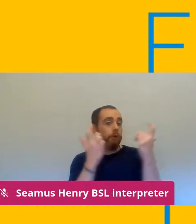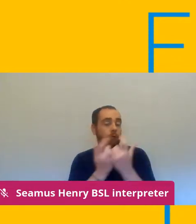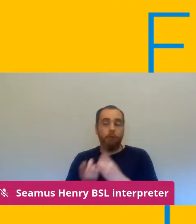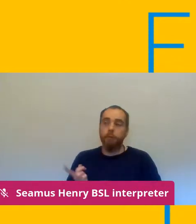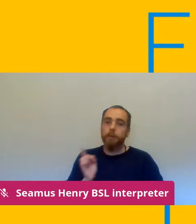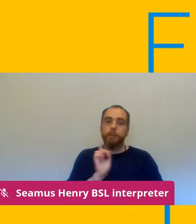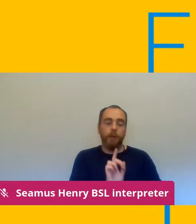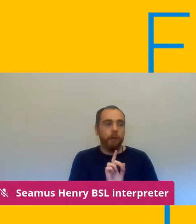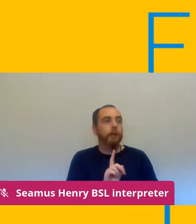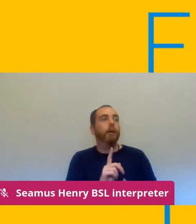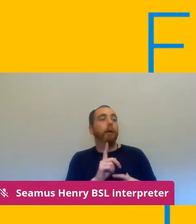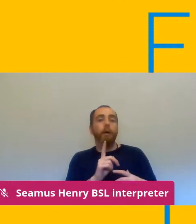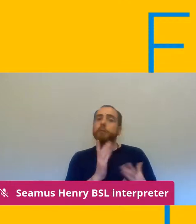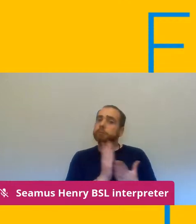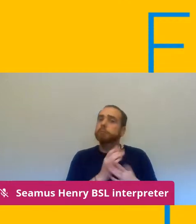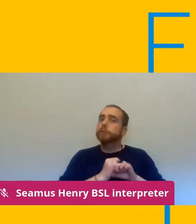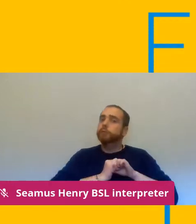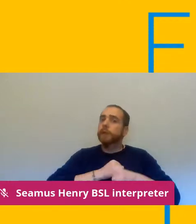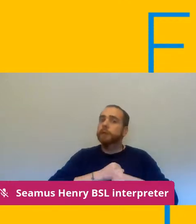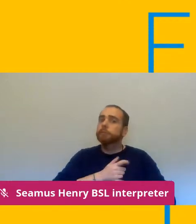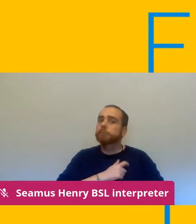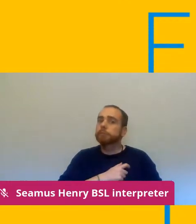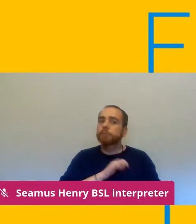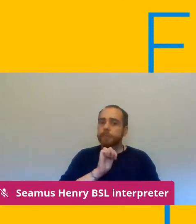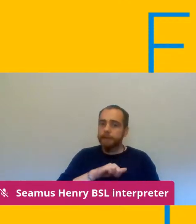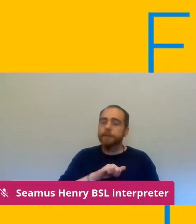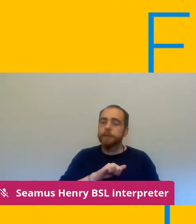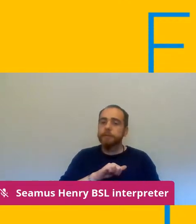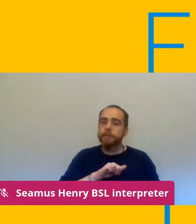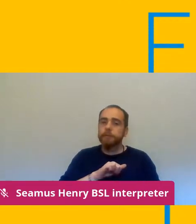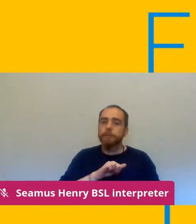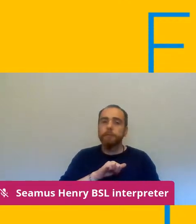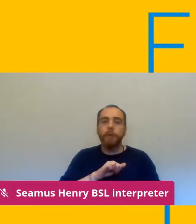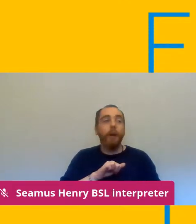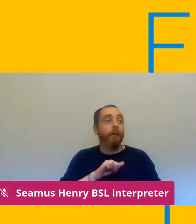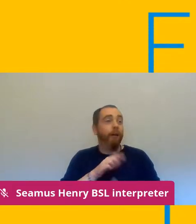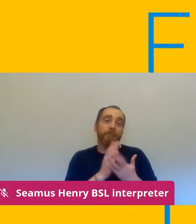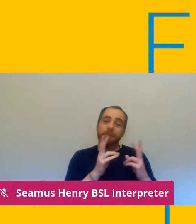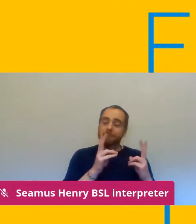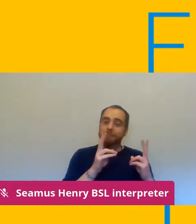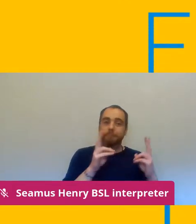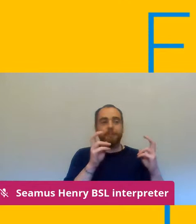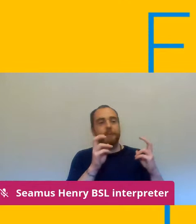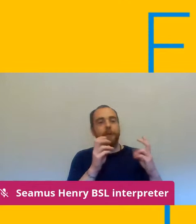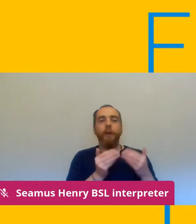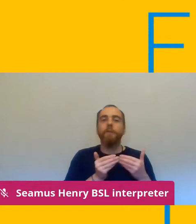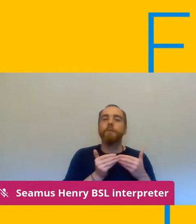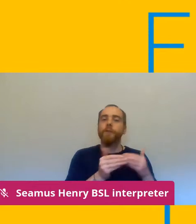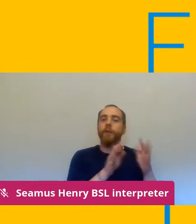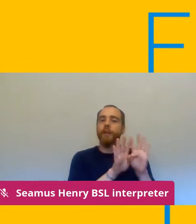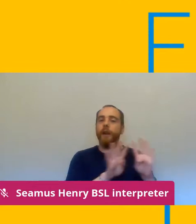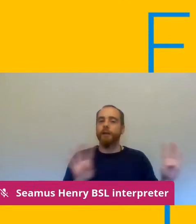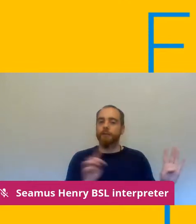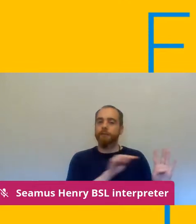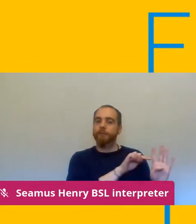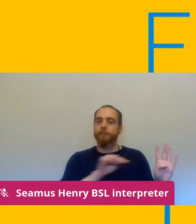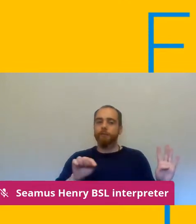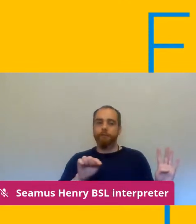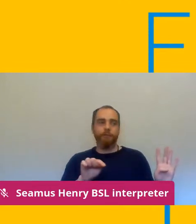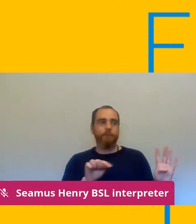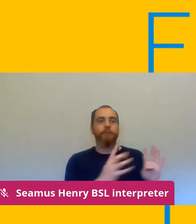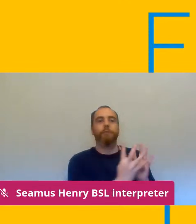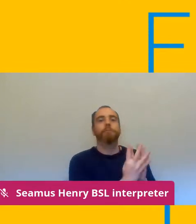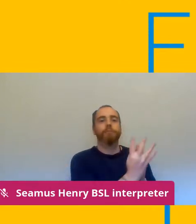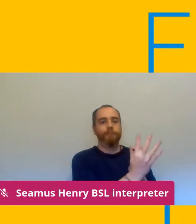initially and fundamentally should i say you're kind of on the front line and i think that is really important when we're talking about